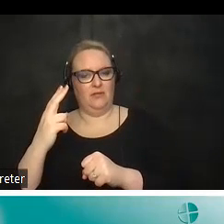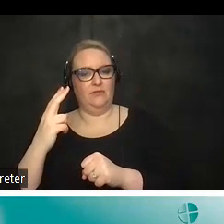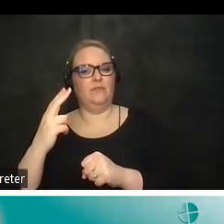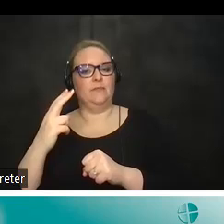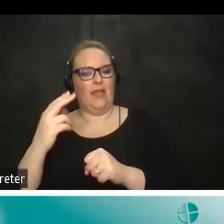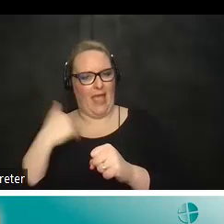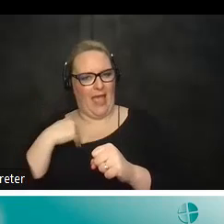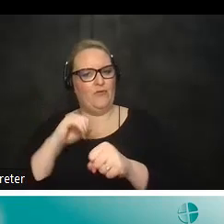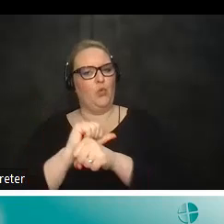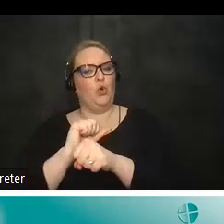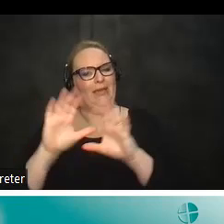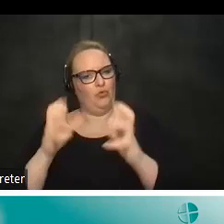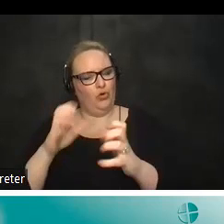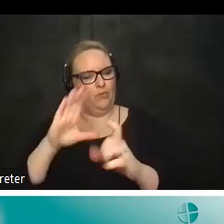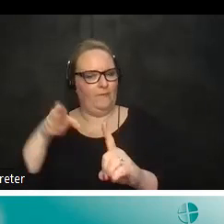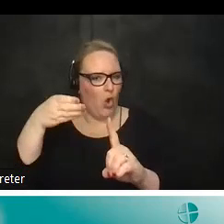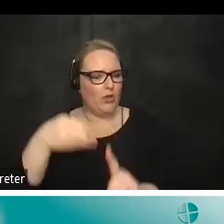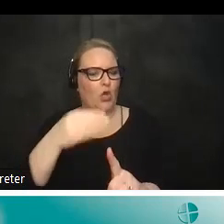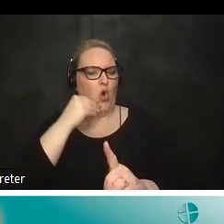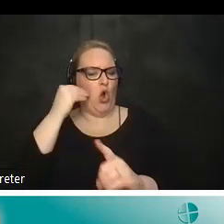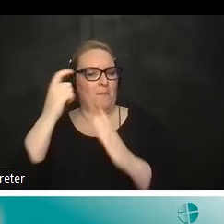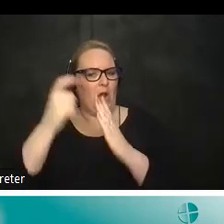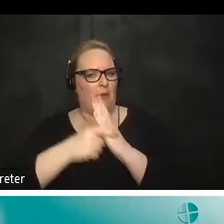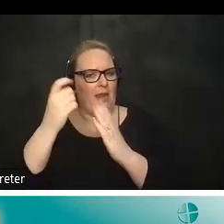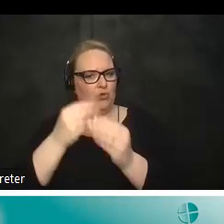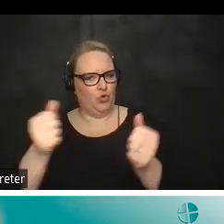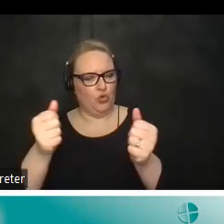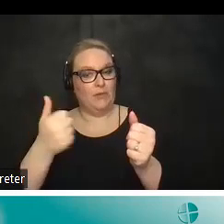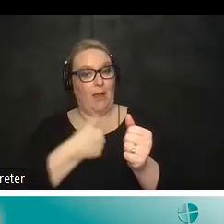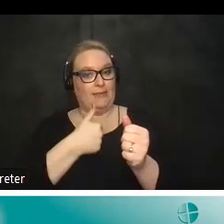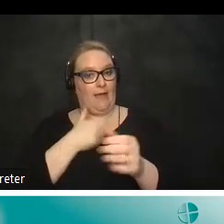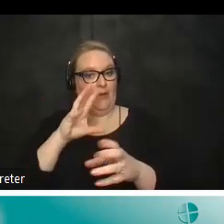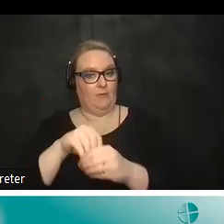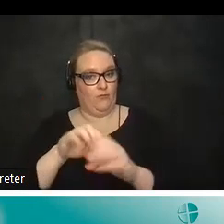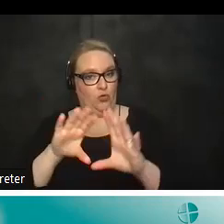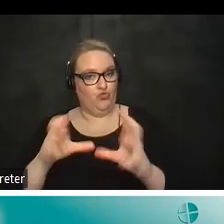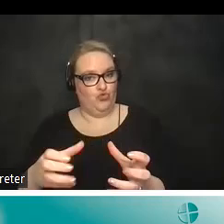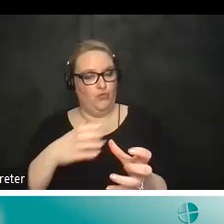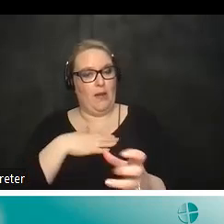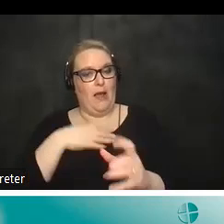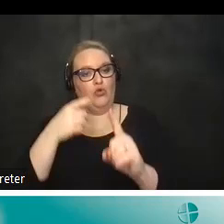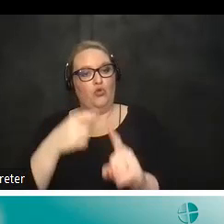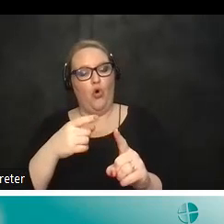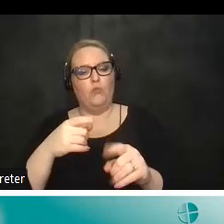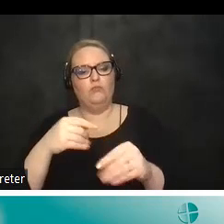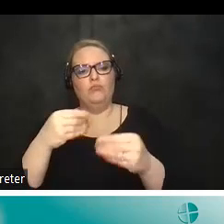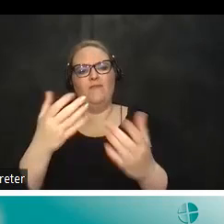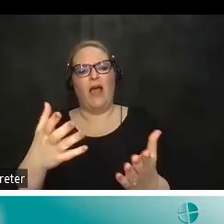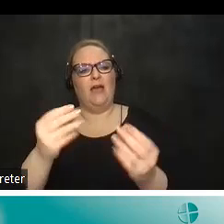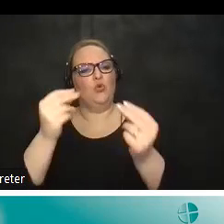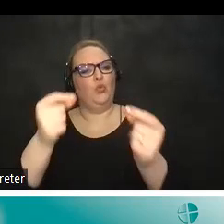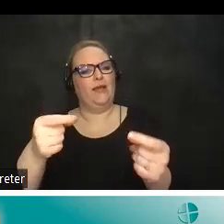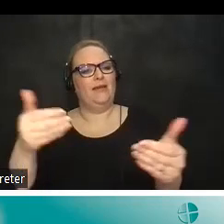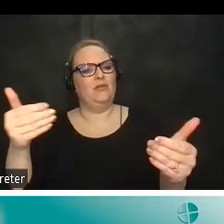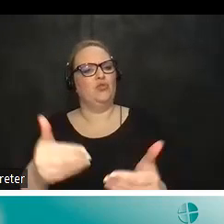dedicated to home automation solutions and as a member of that group my goal today is kind of to give you guys a quick introduction on